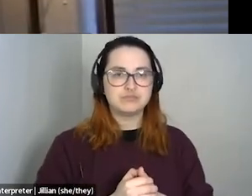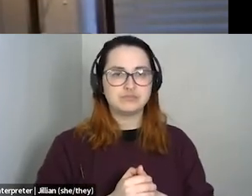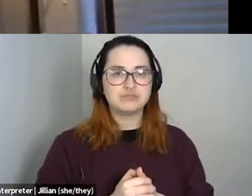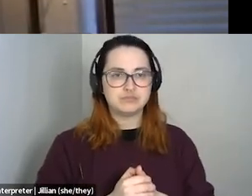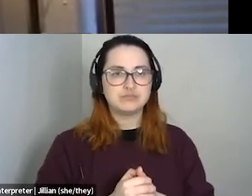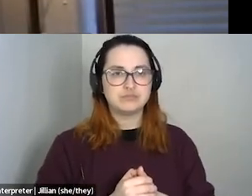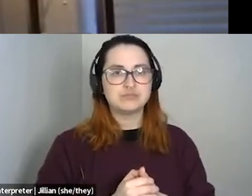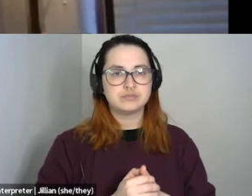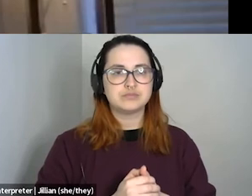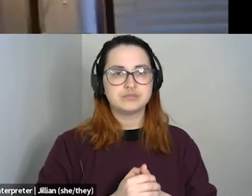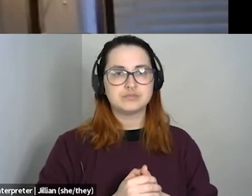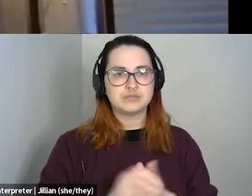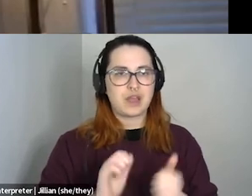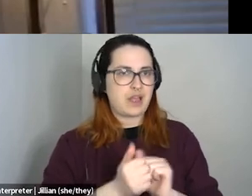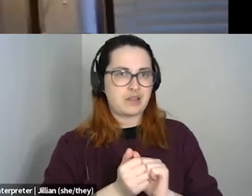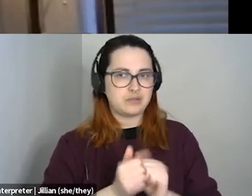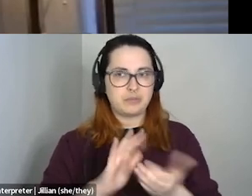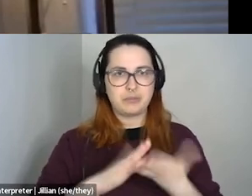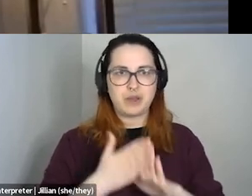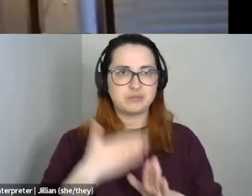how to be a good ally.